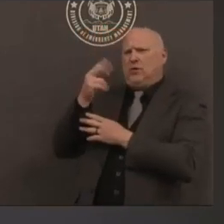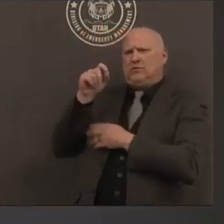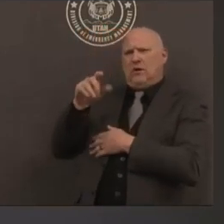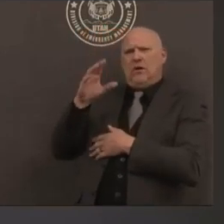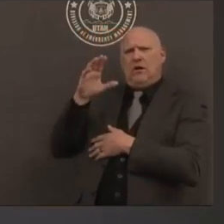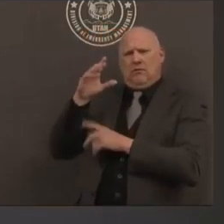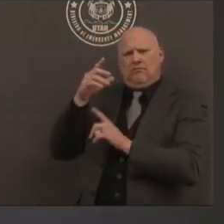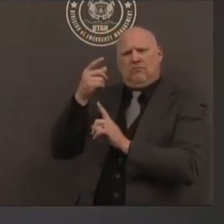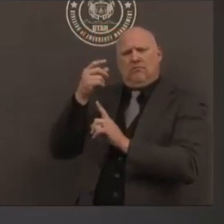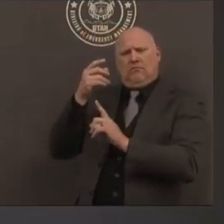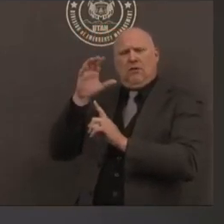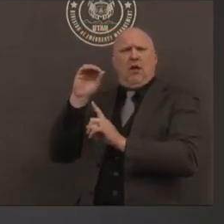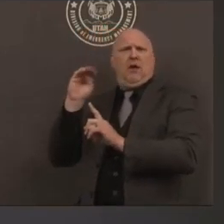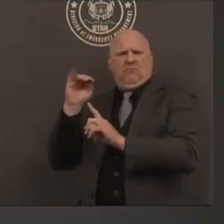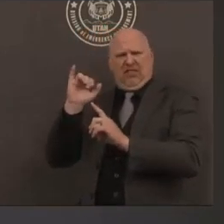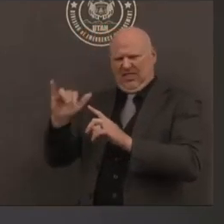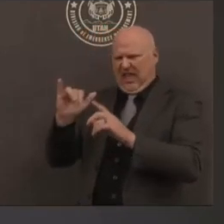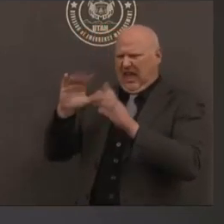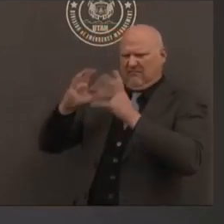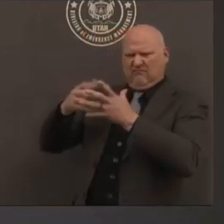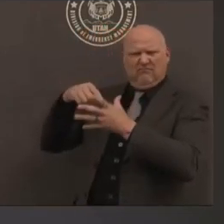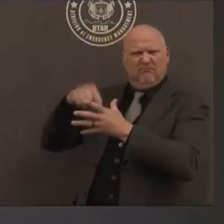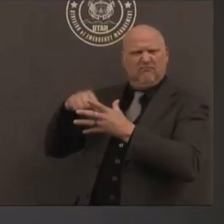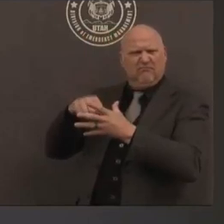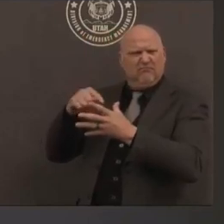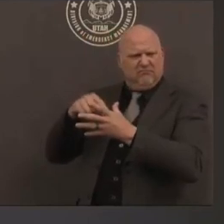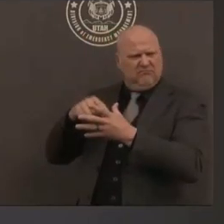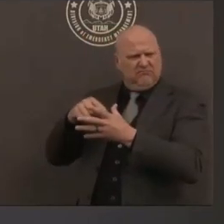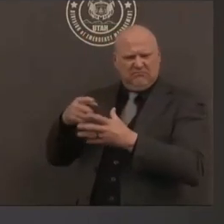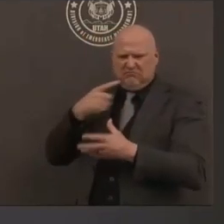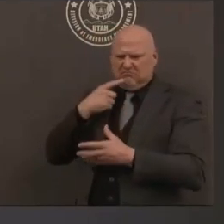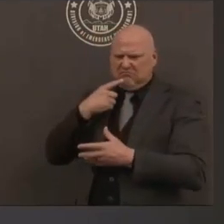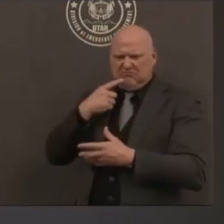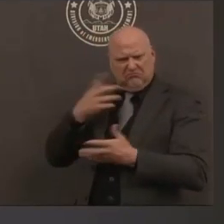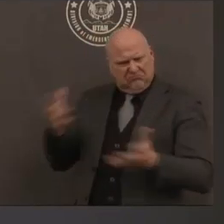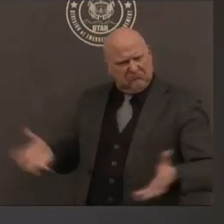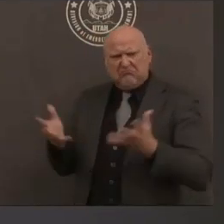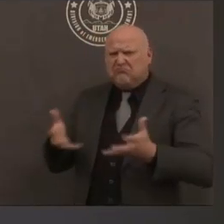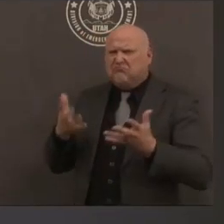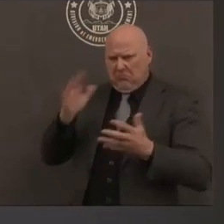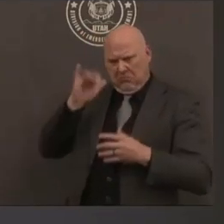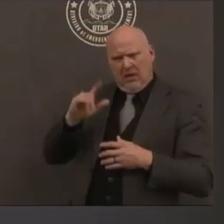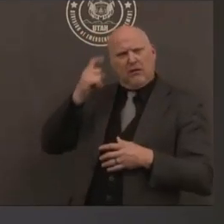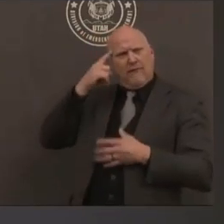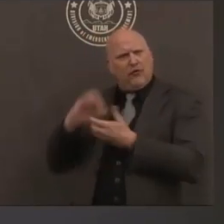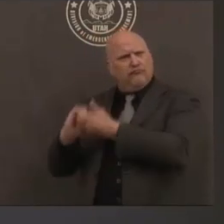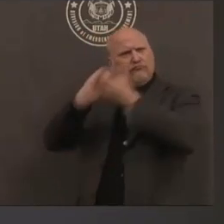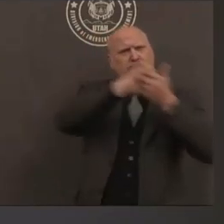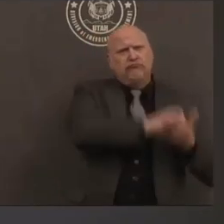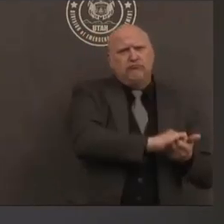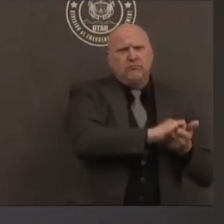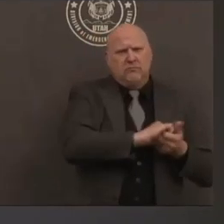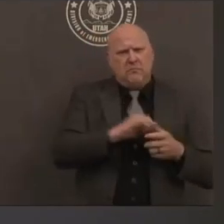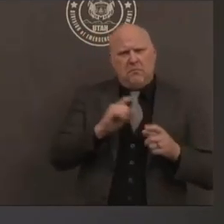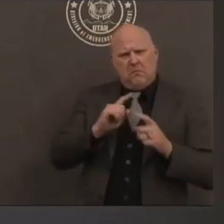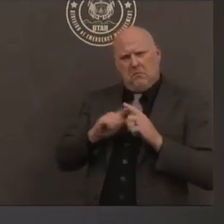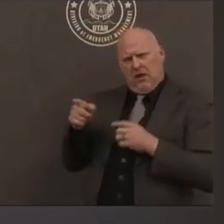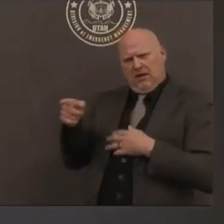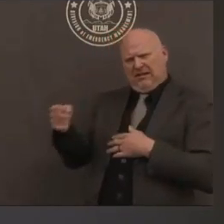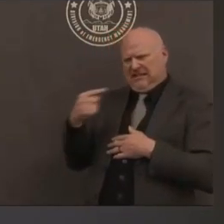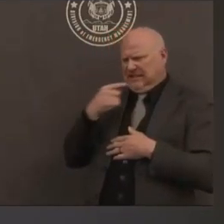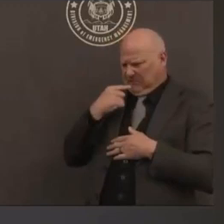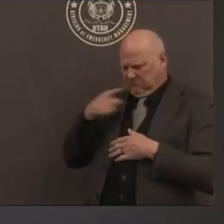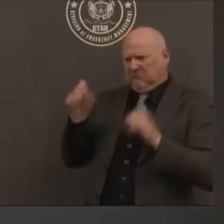that has been promoted by the governor issuing tests that are in a different way from those guidelines yeah so